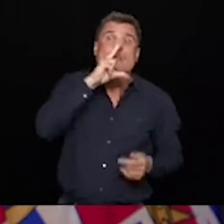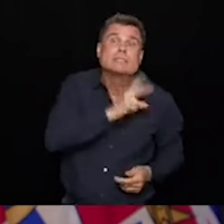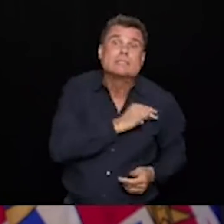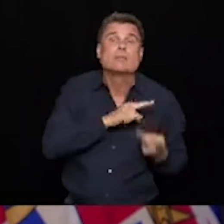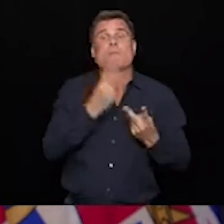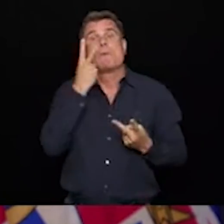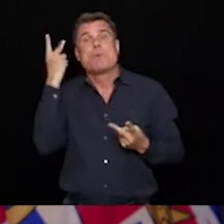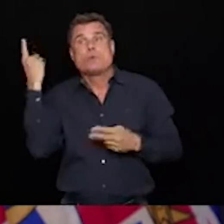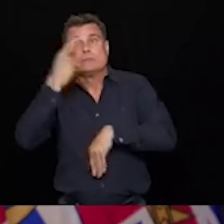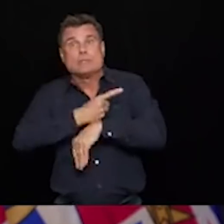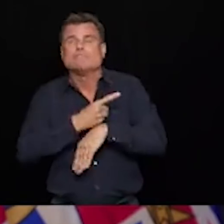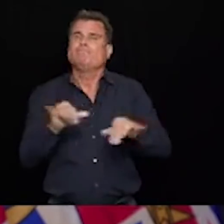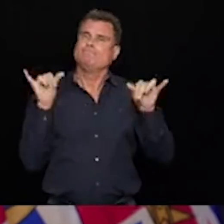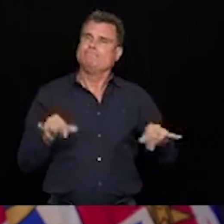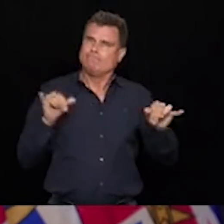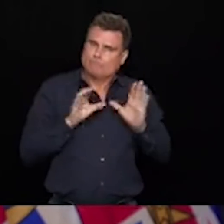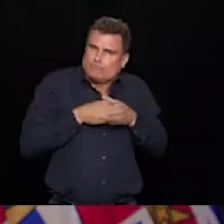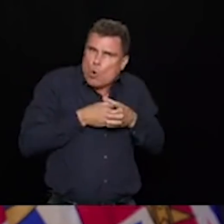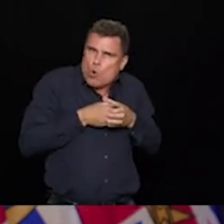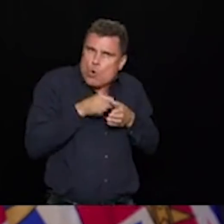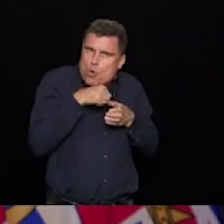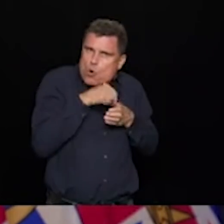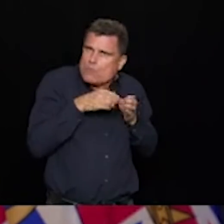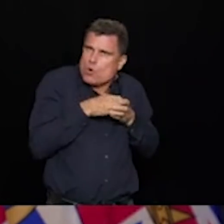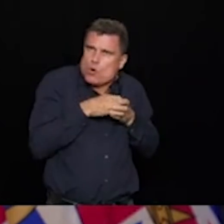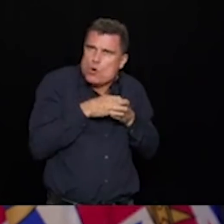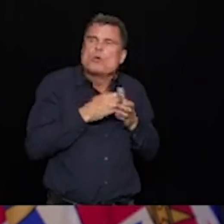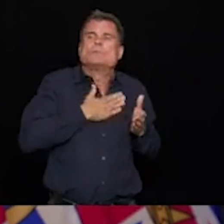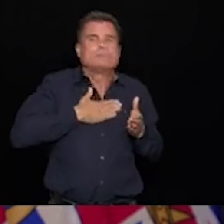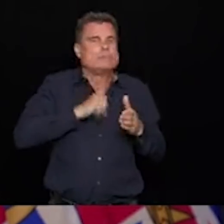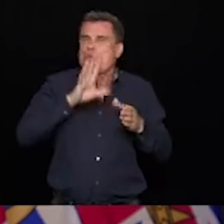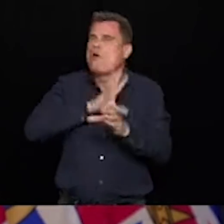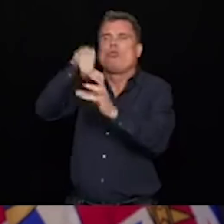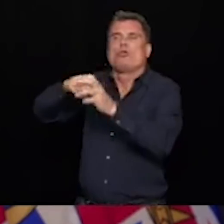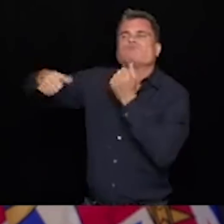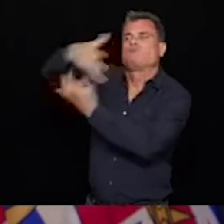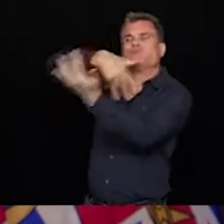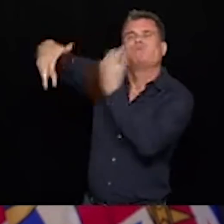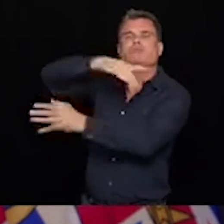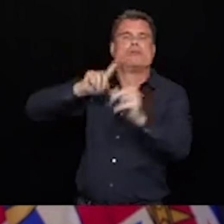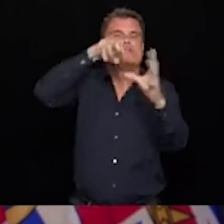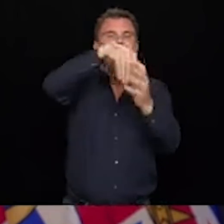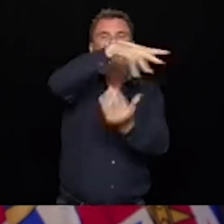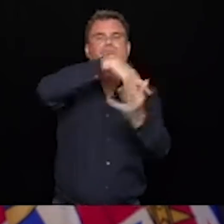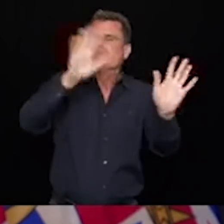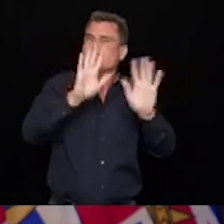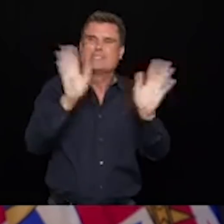socializing with different groups and step forward on these routines that will keep our communities and our loved ones safe.